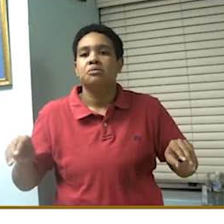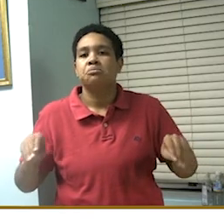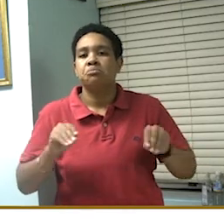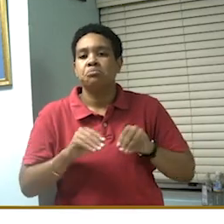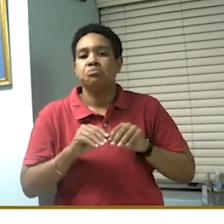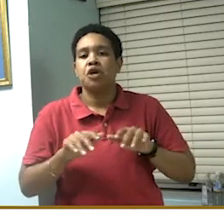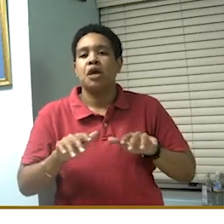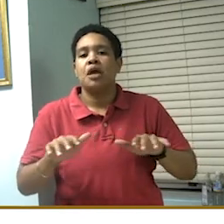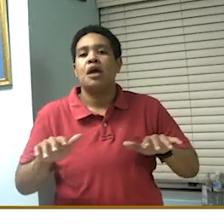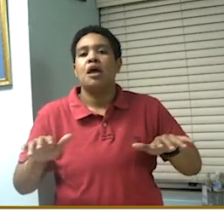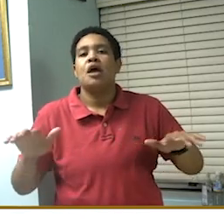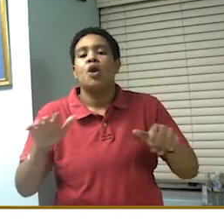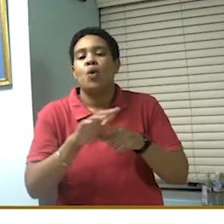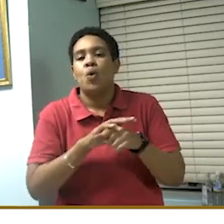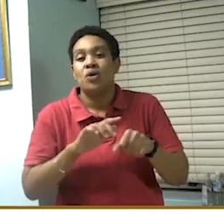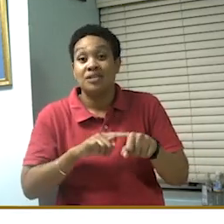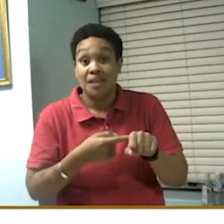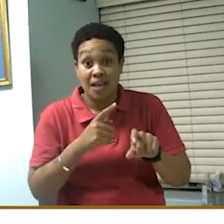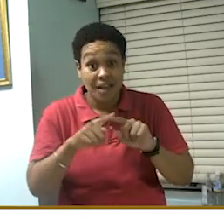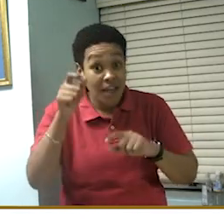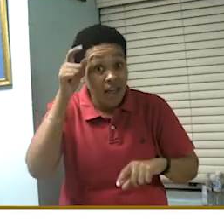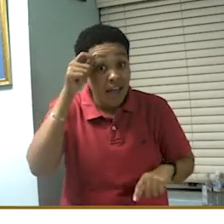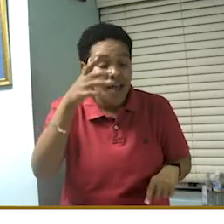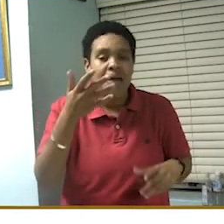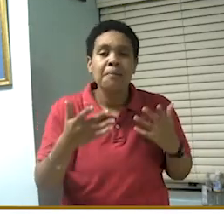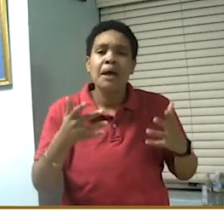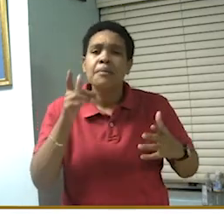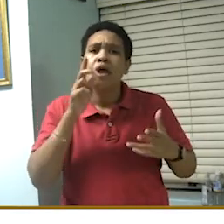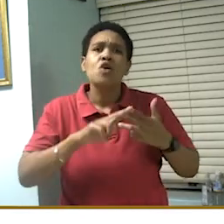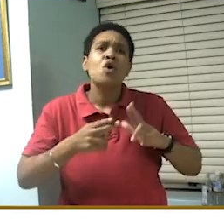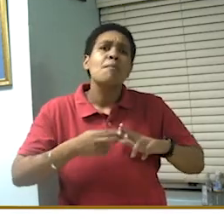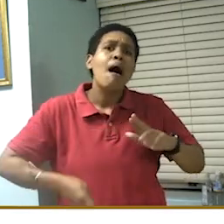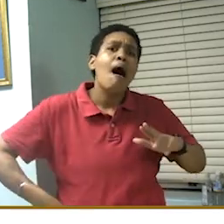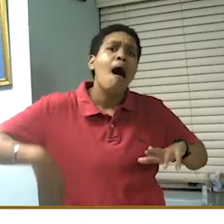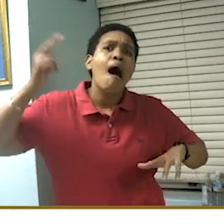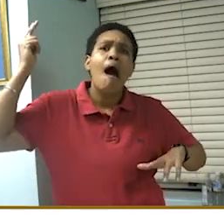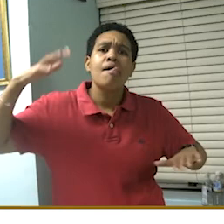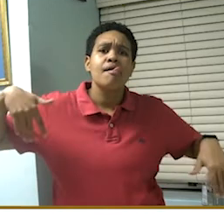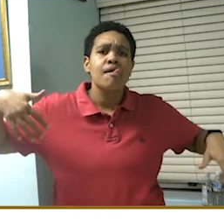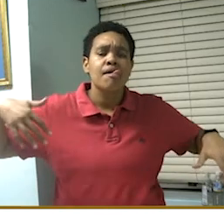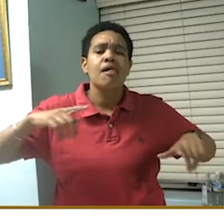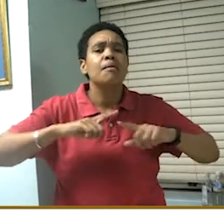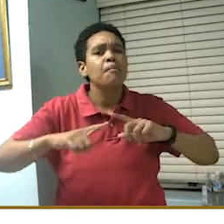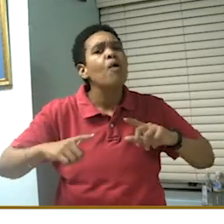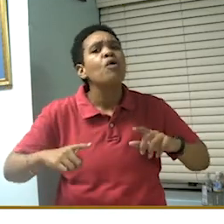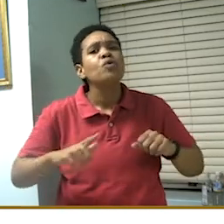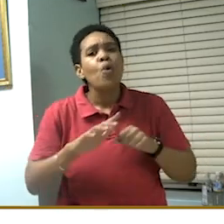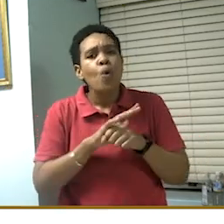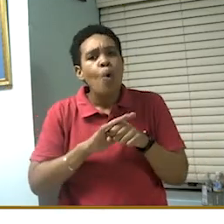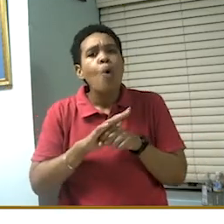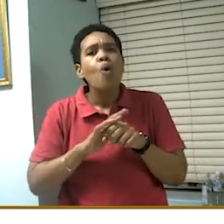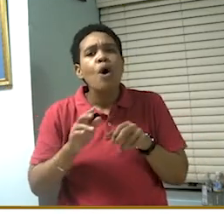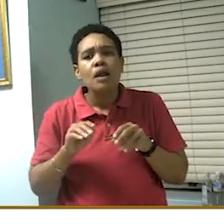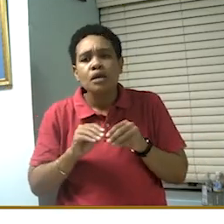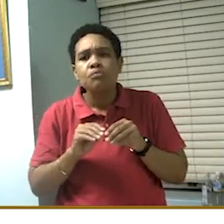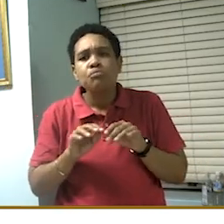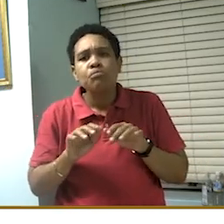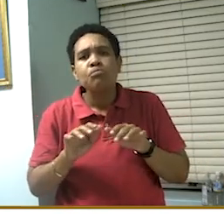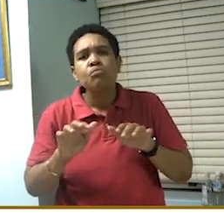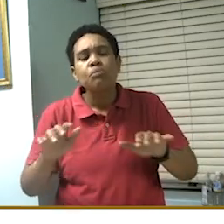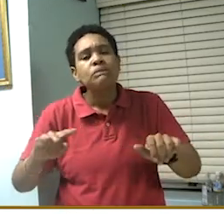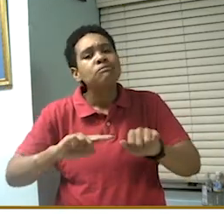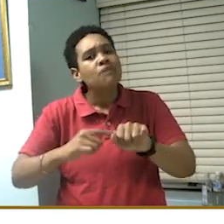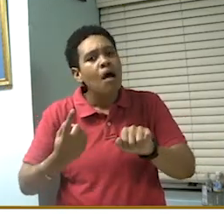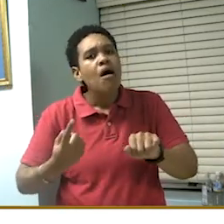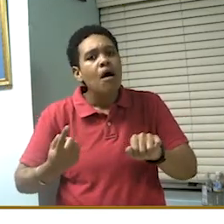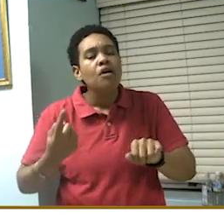going on. Even though it may not be large numbers yet, but something is happening. This